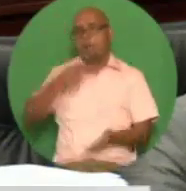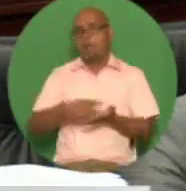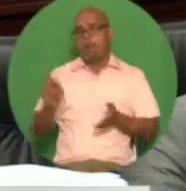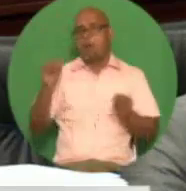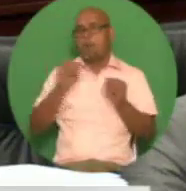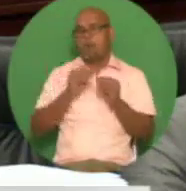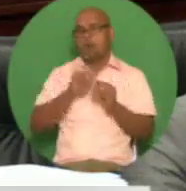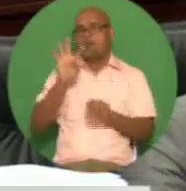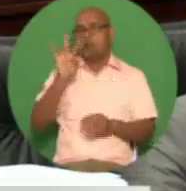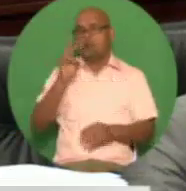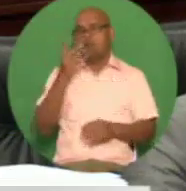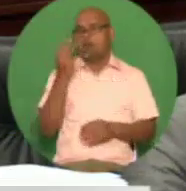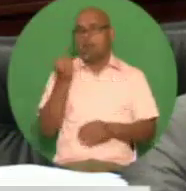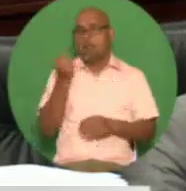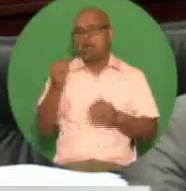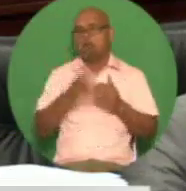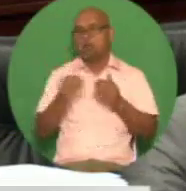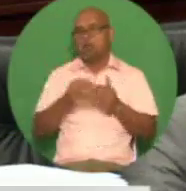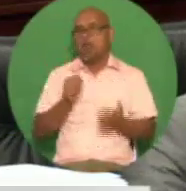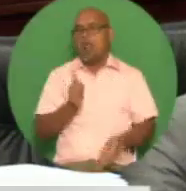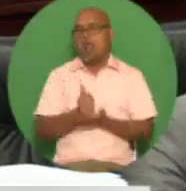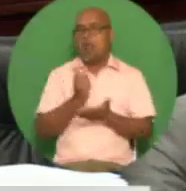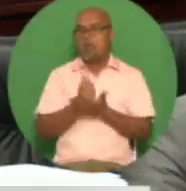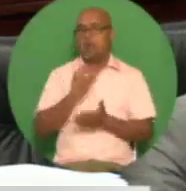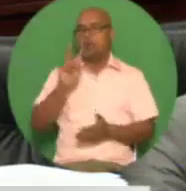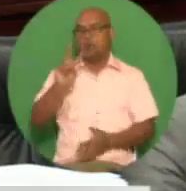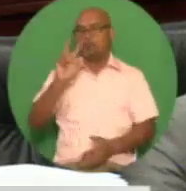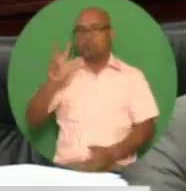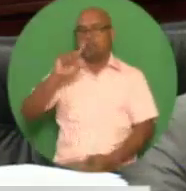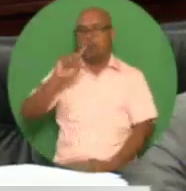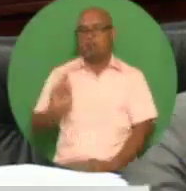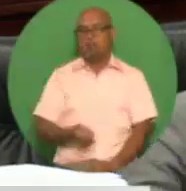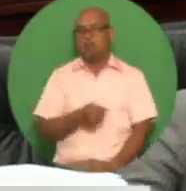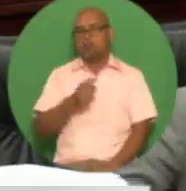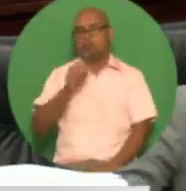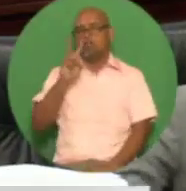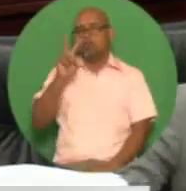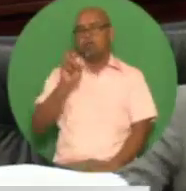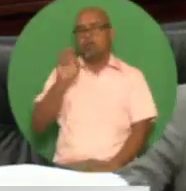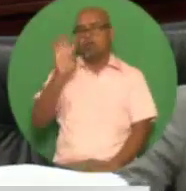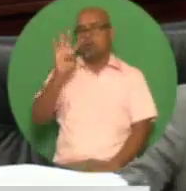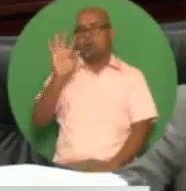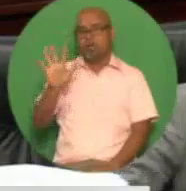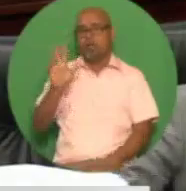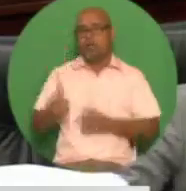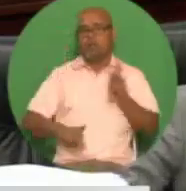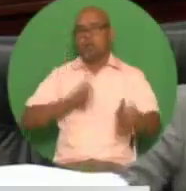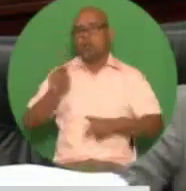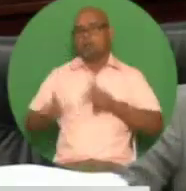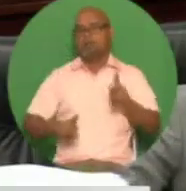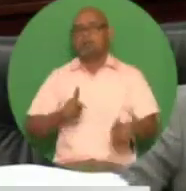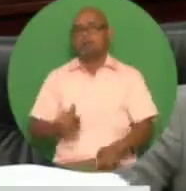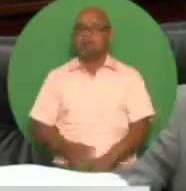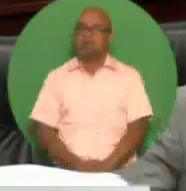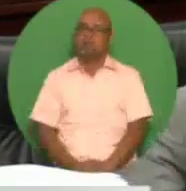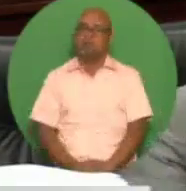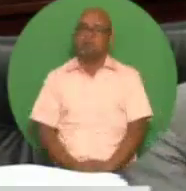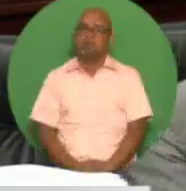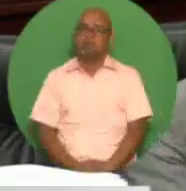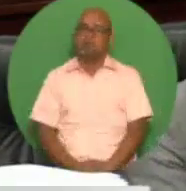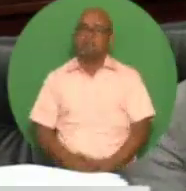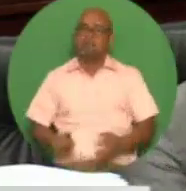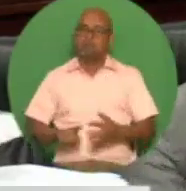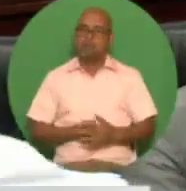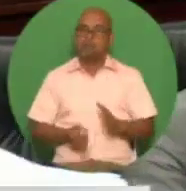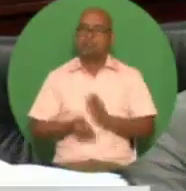annually and will impact 23 thousand 245 recipients this measure will take effect